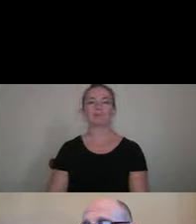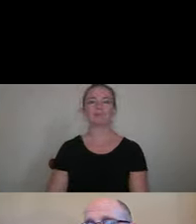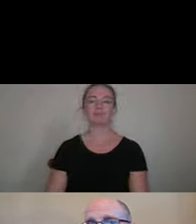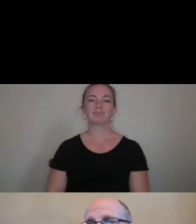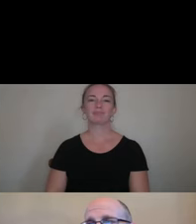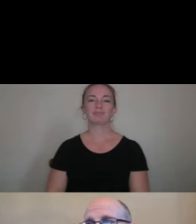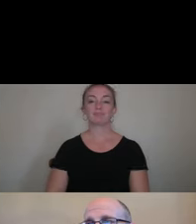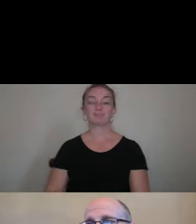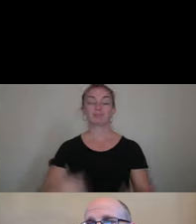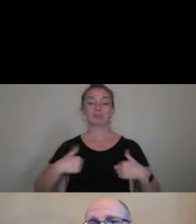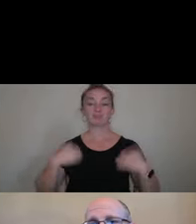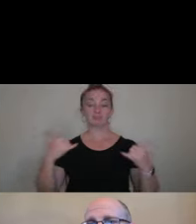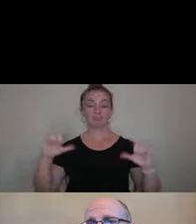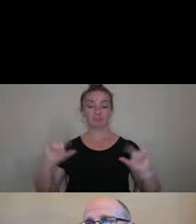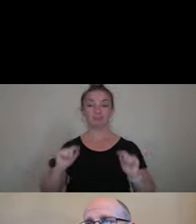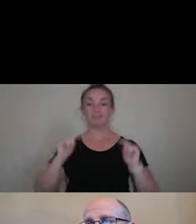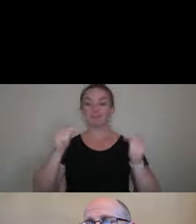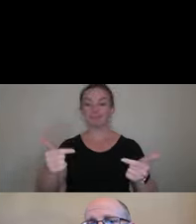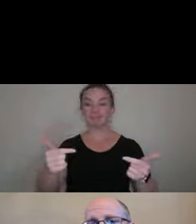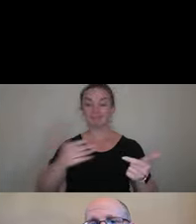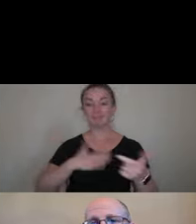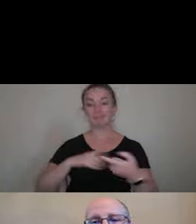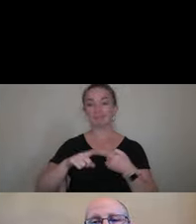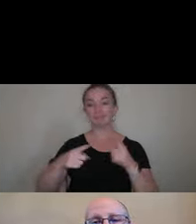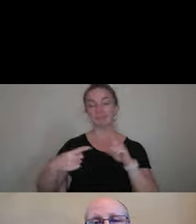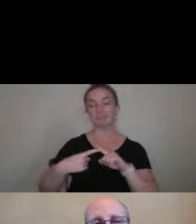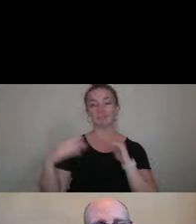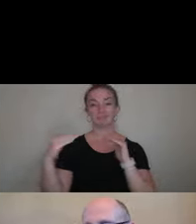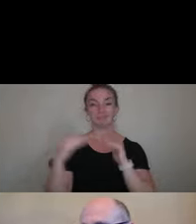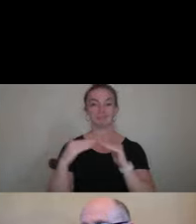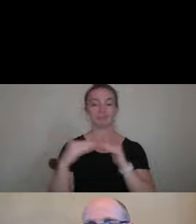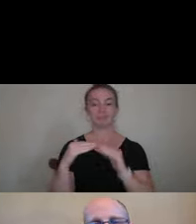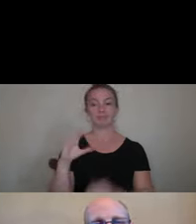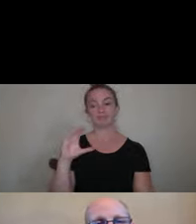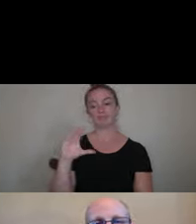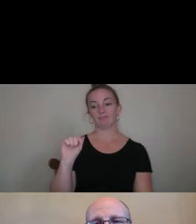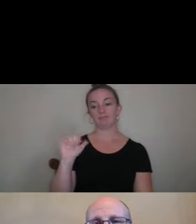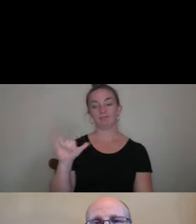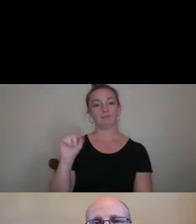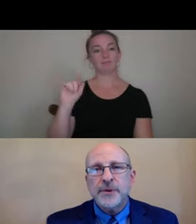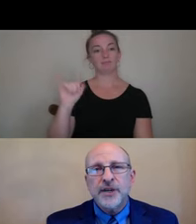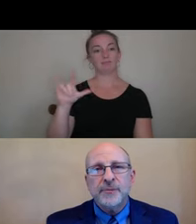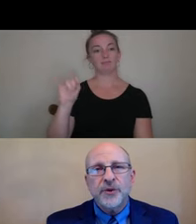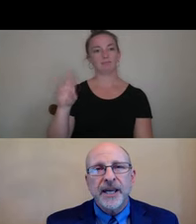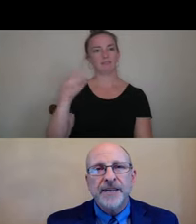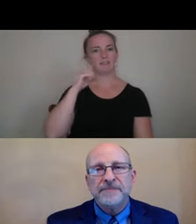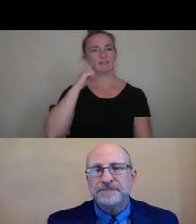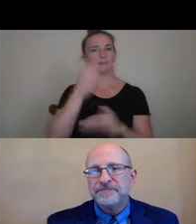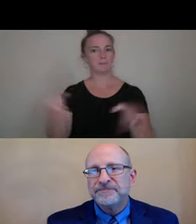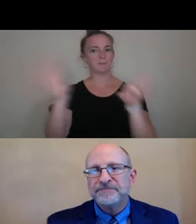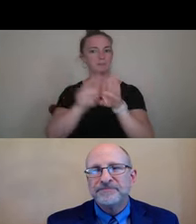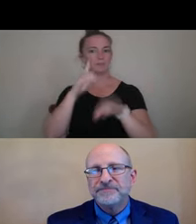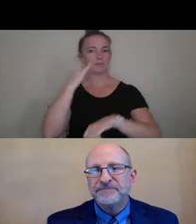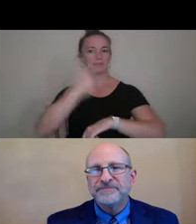I am now going to pass this on to my friend and colleague, uh, Clay Taylor, who I think is going to wrap us up for the day.